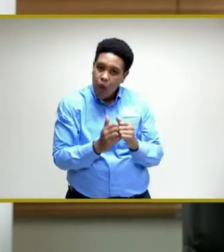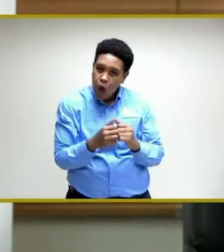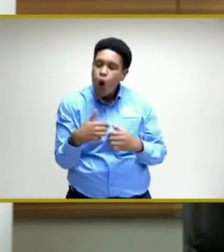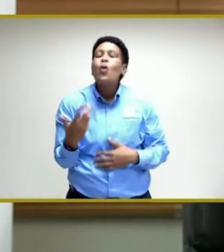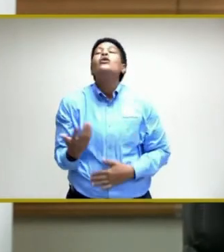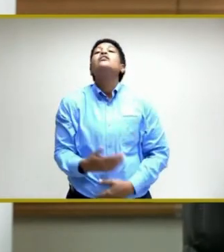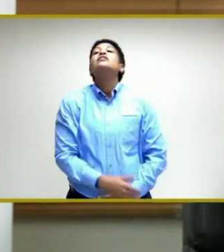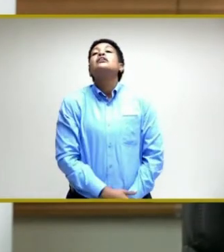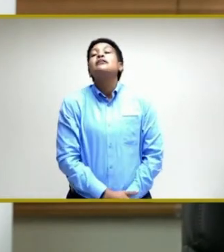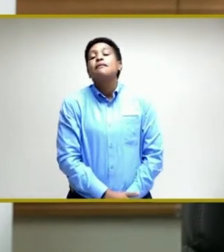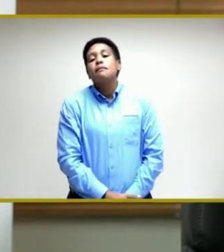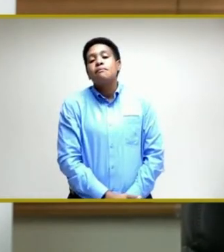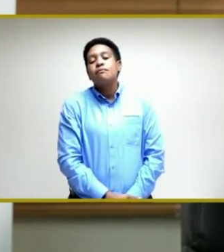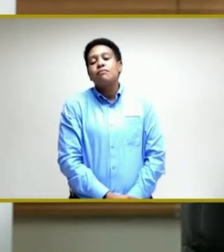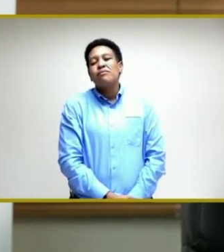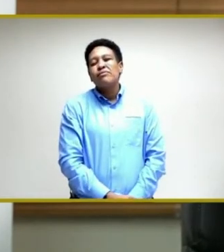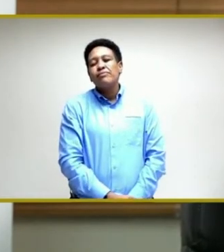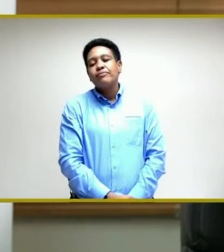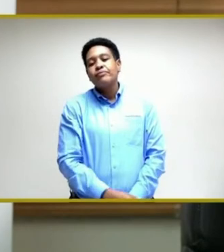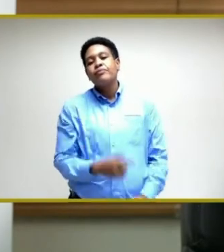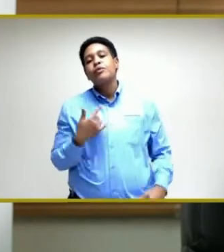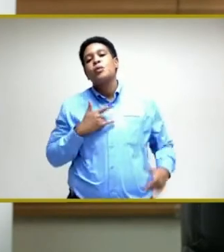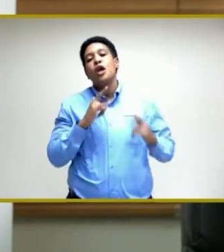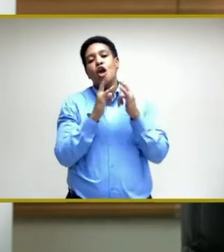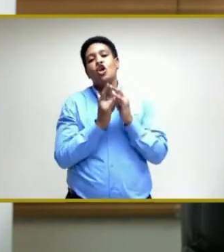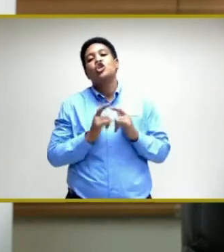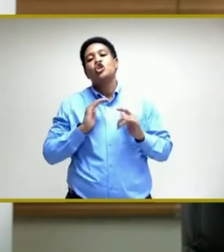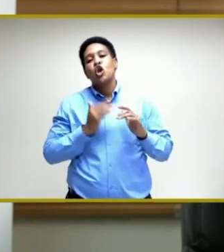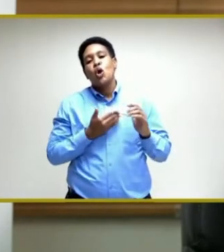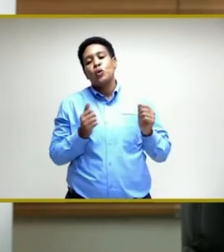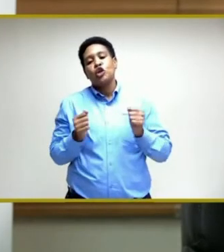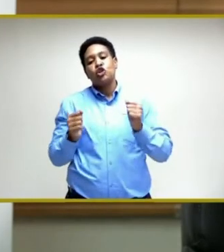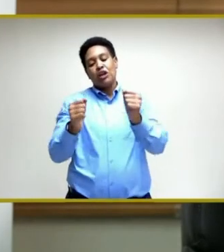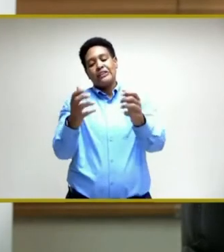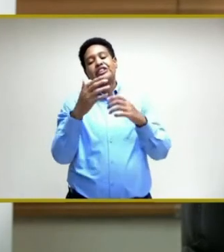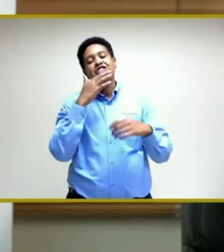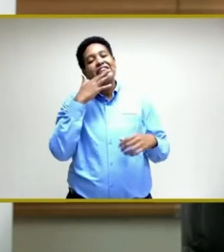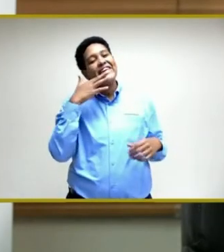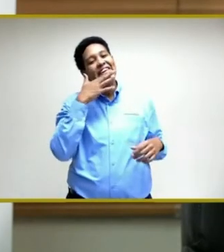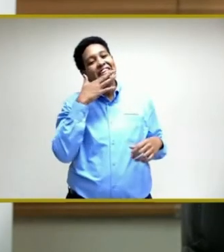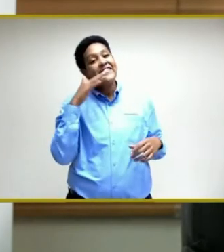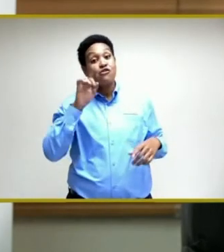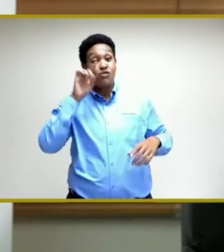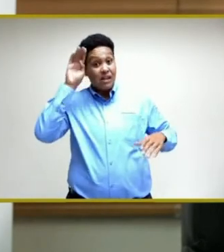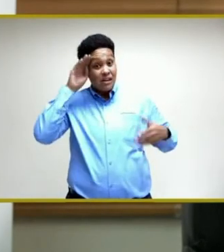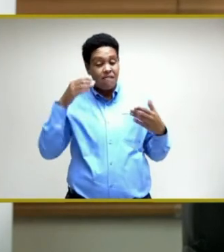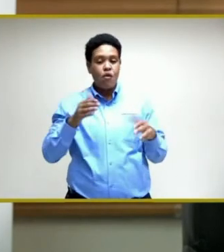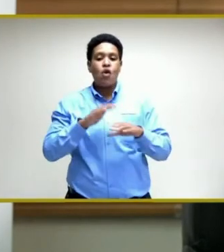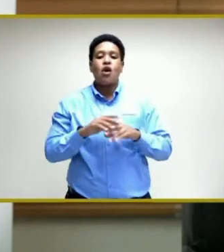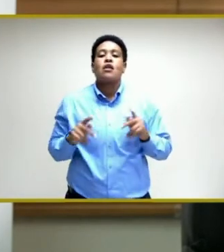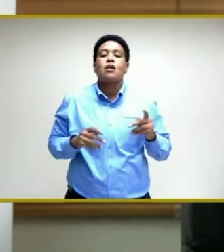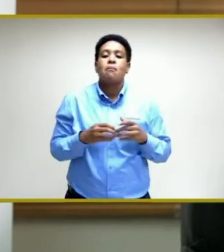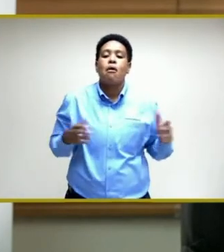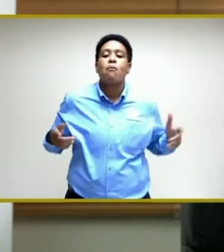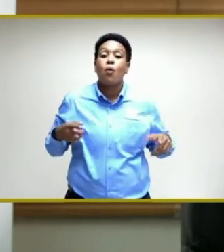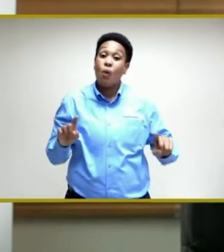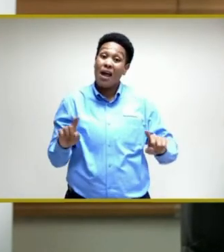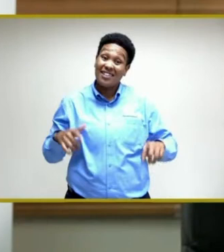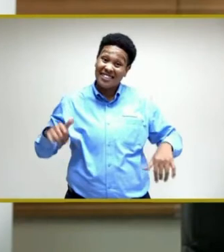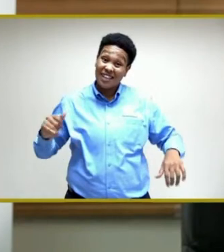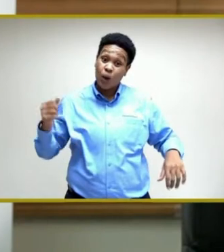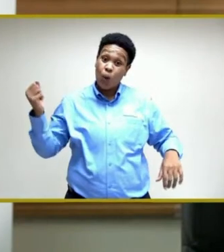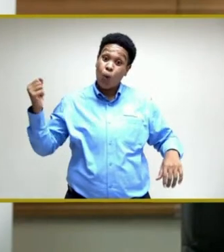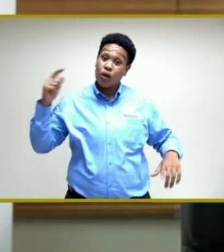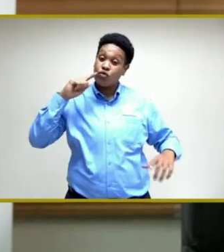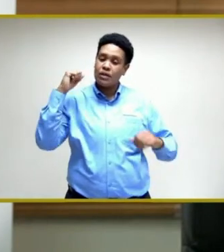we adjust our strategy to deal with the population while still holding very